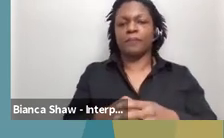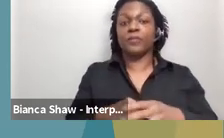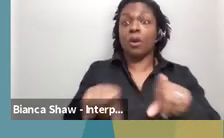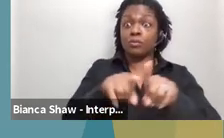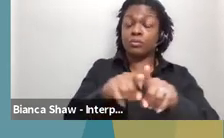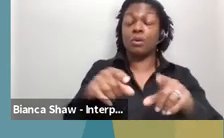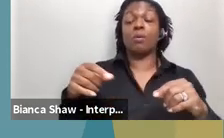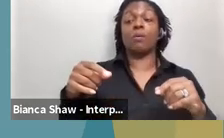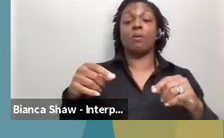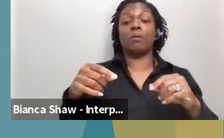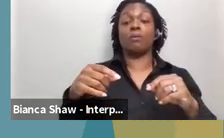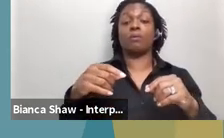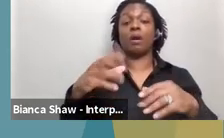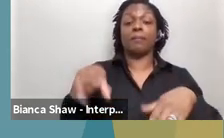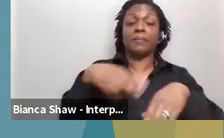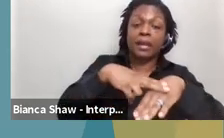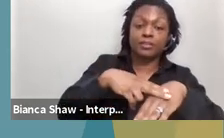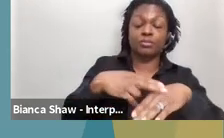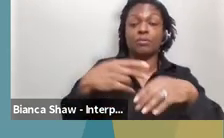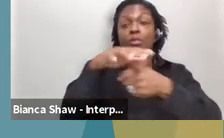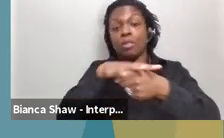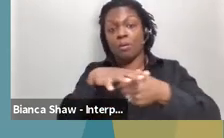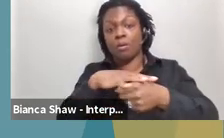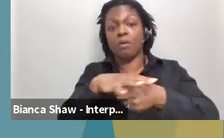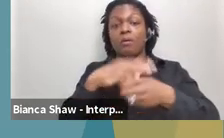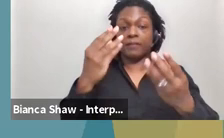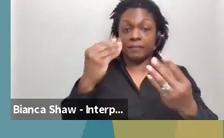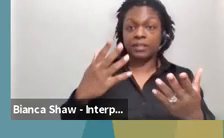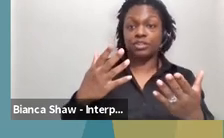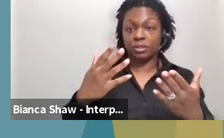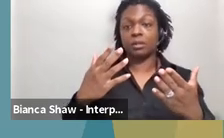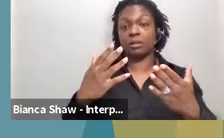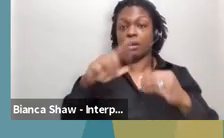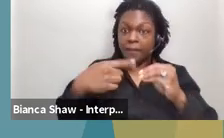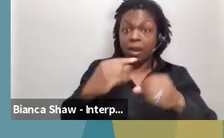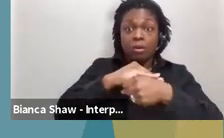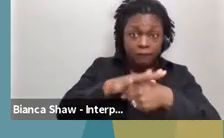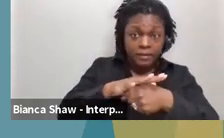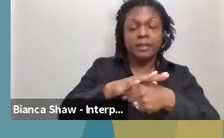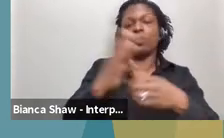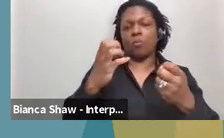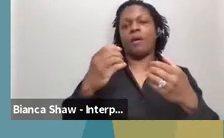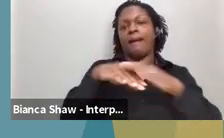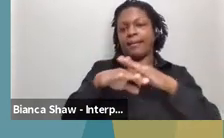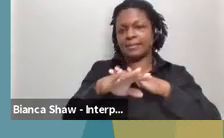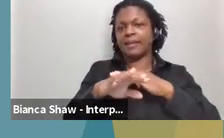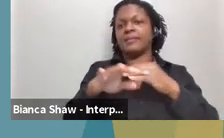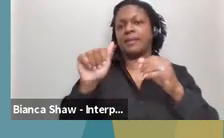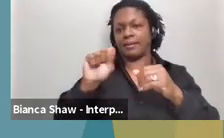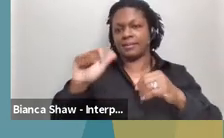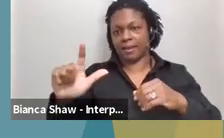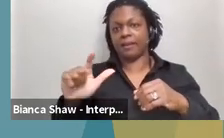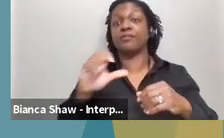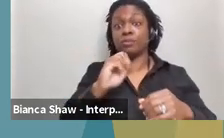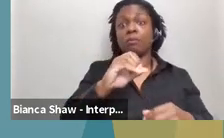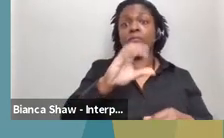uh, information that was available in, uh, American Sign Language. So for example, the CDC actually has an entire YouTube channel